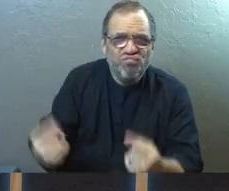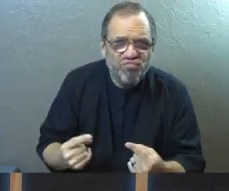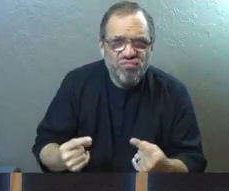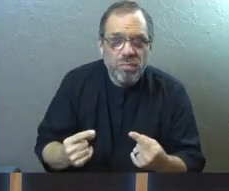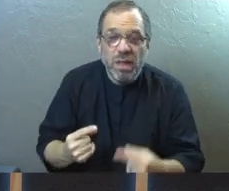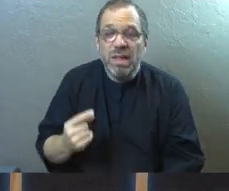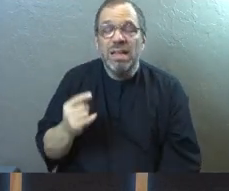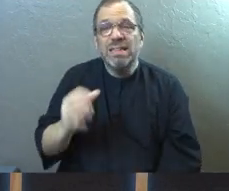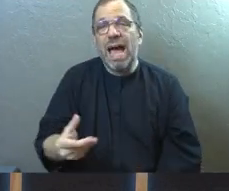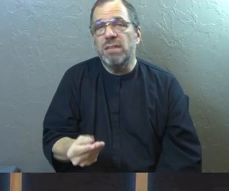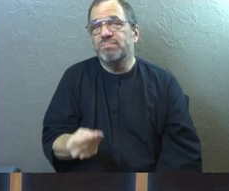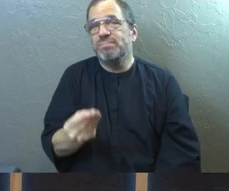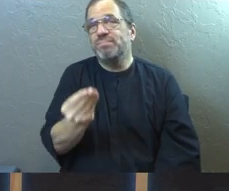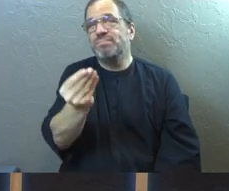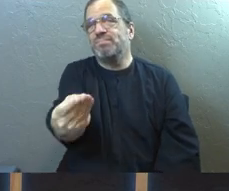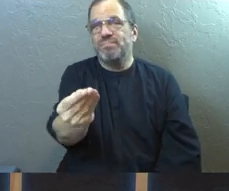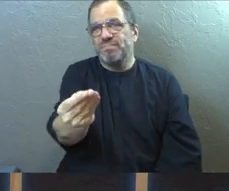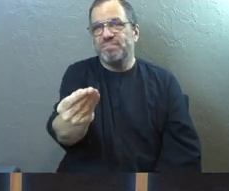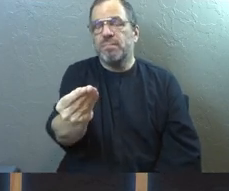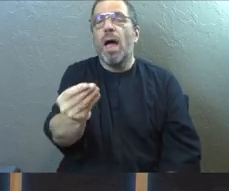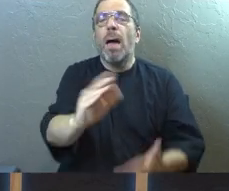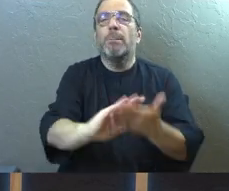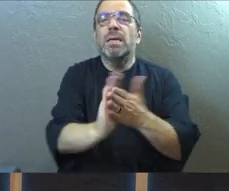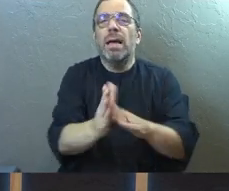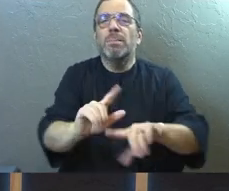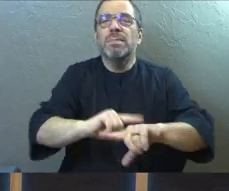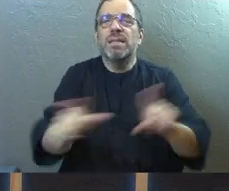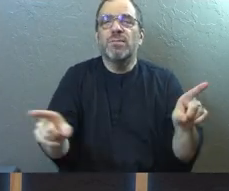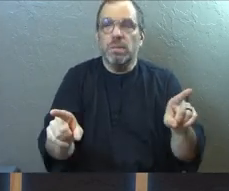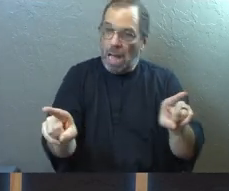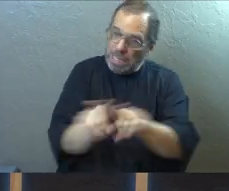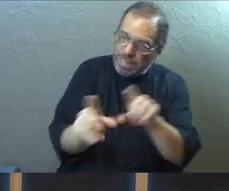He offers that to us. Be different like Jesus.